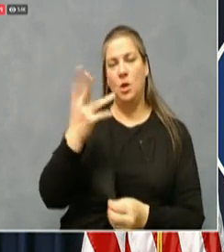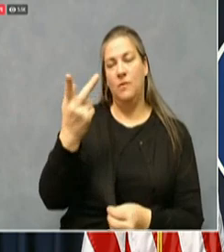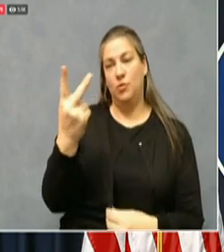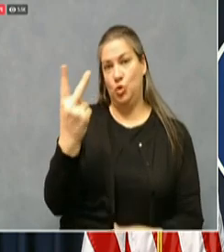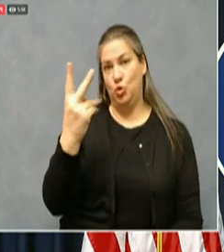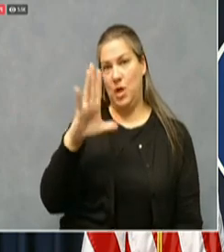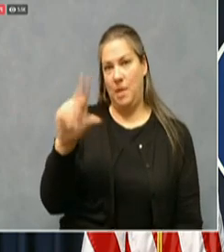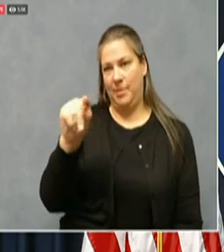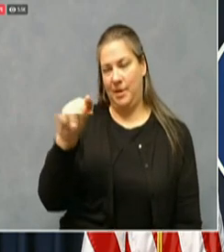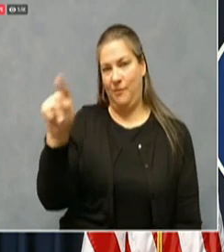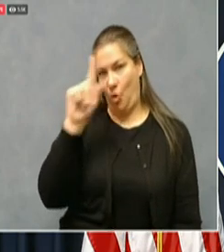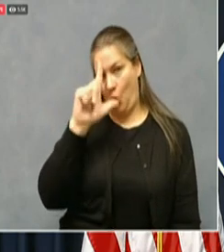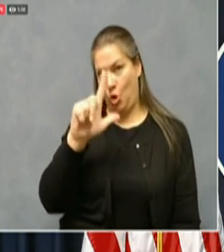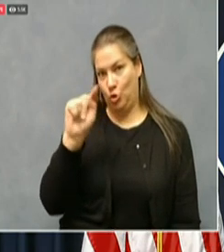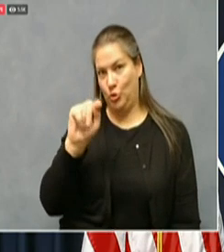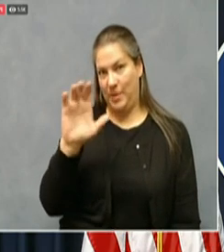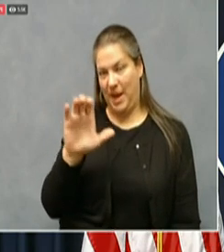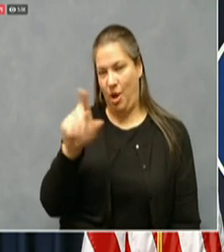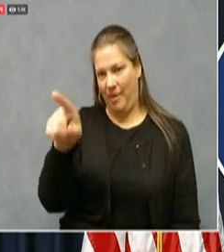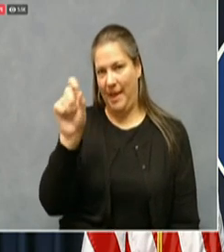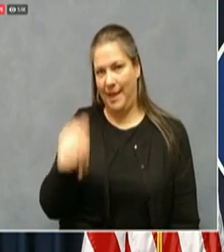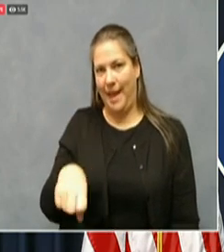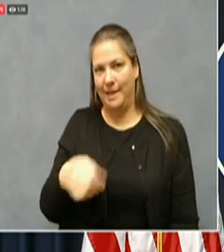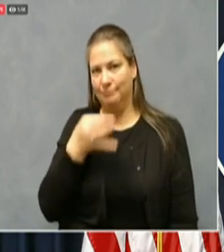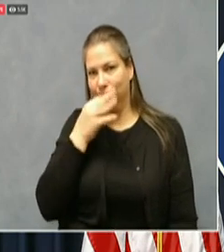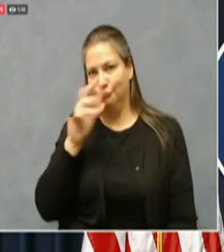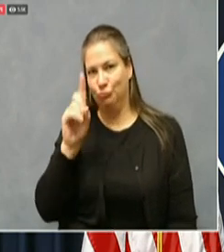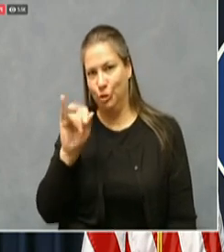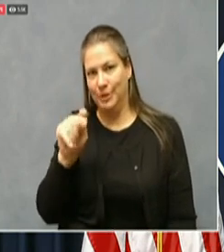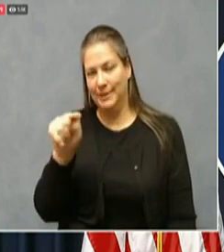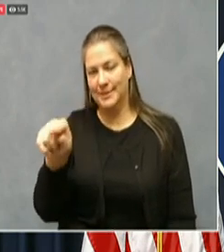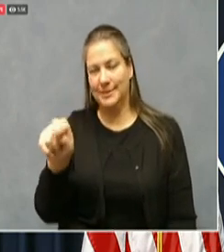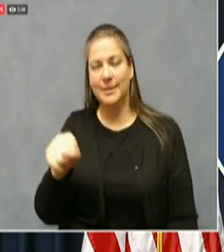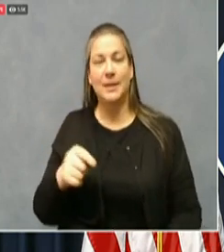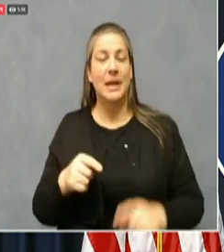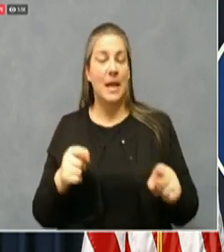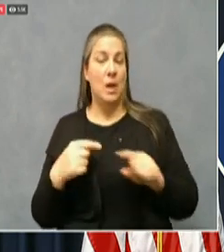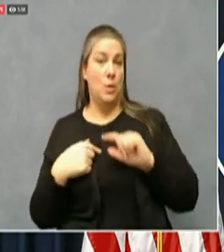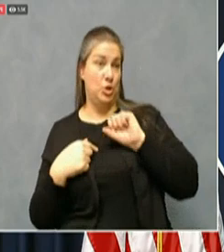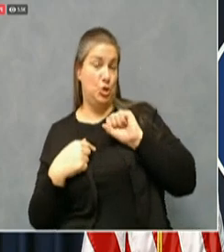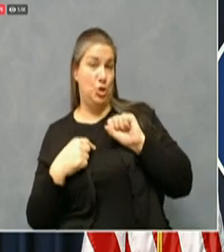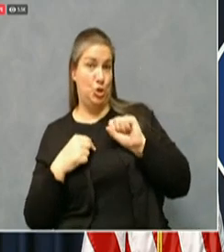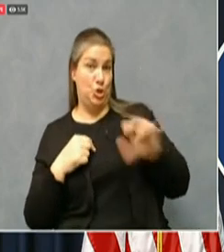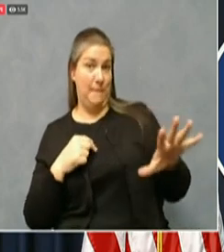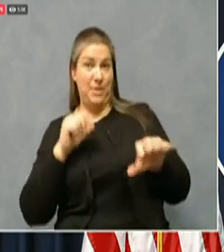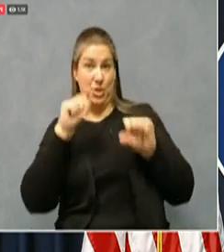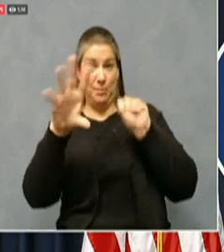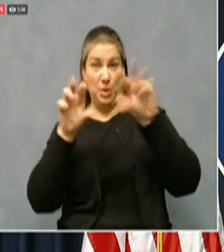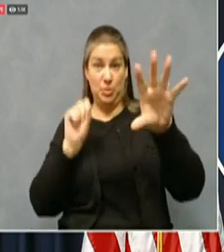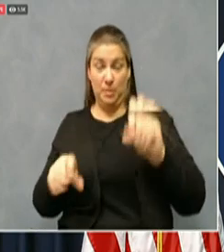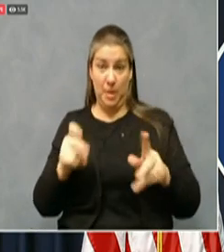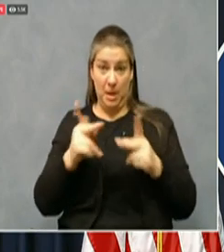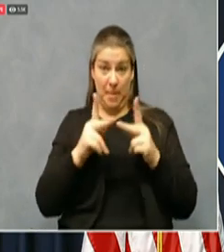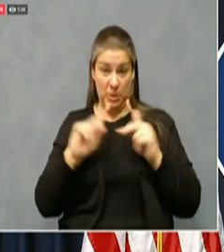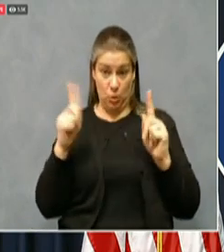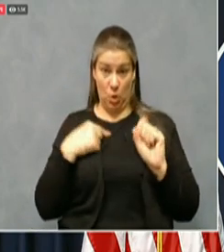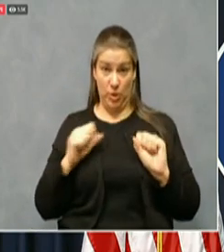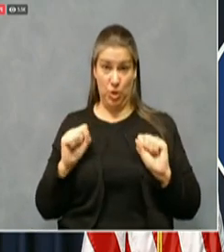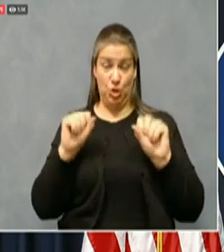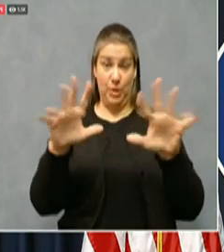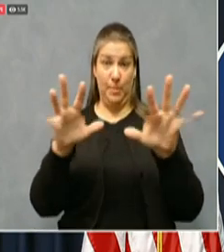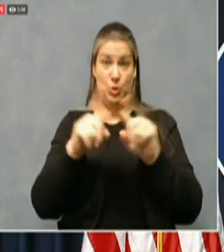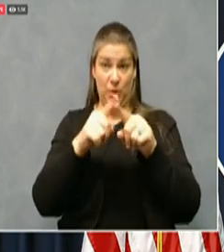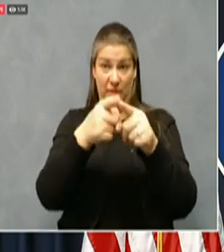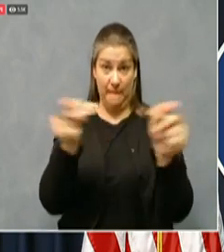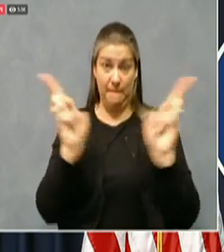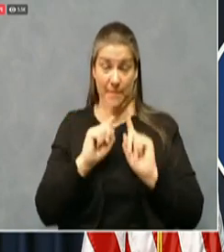that should have the ability to do this. And then everywhere else we're shipping those 11. the actual locations were shipping to have the,